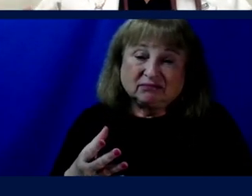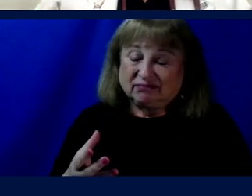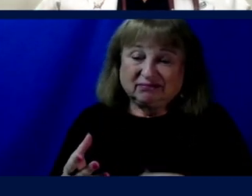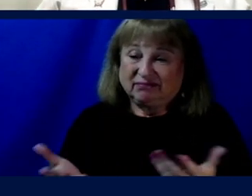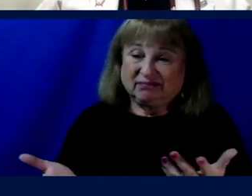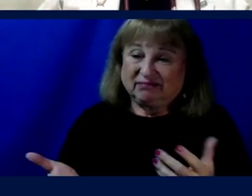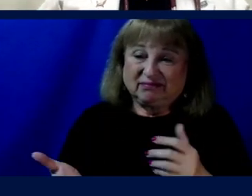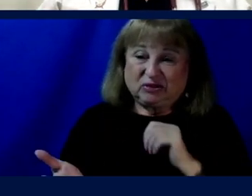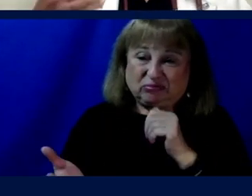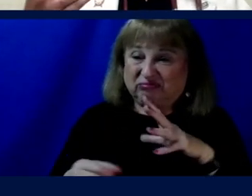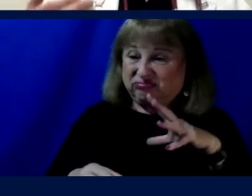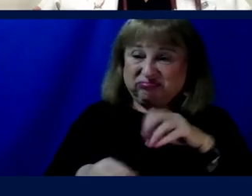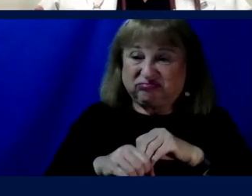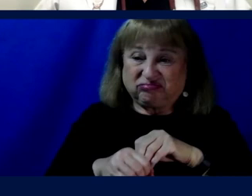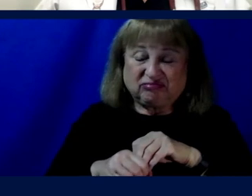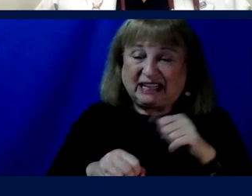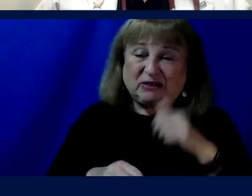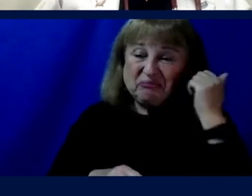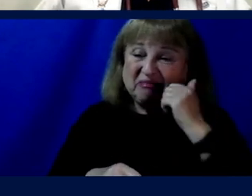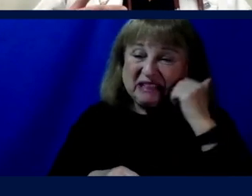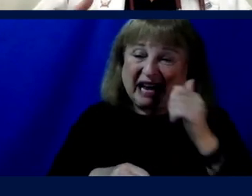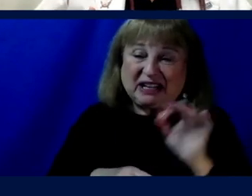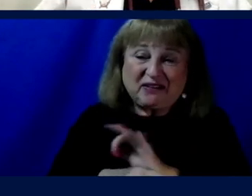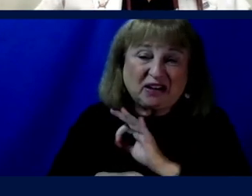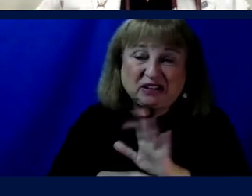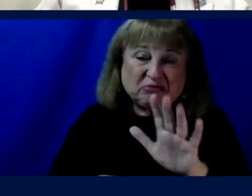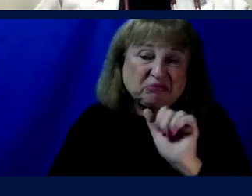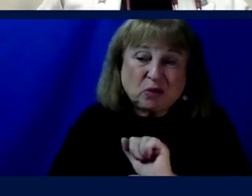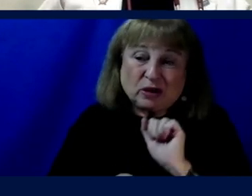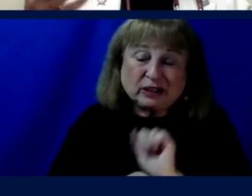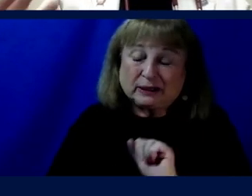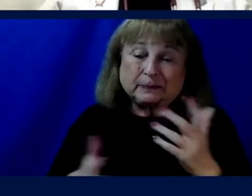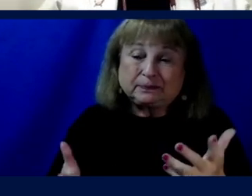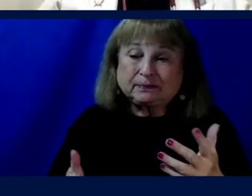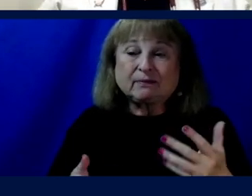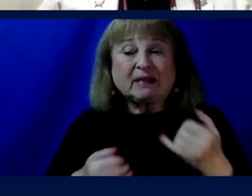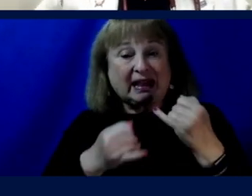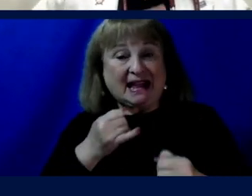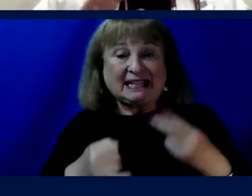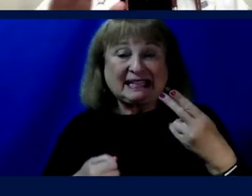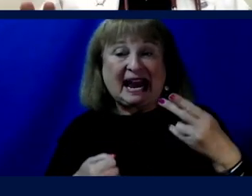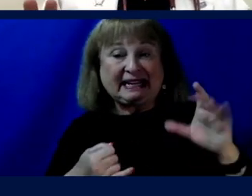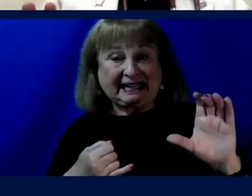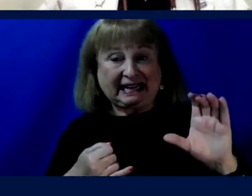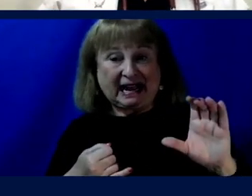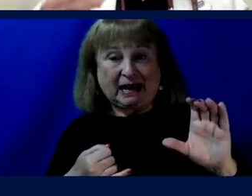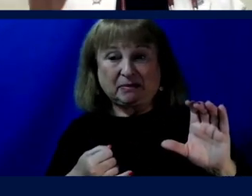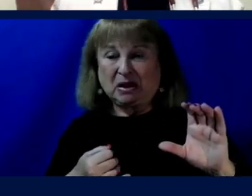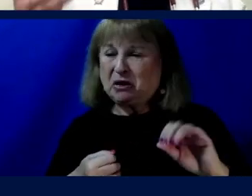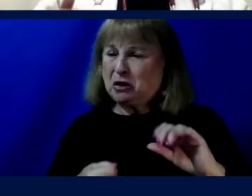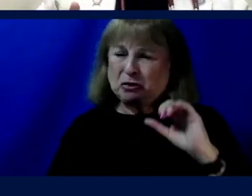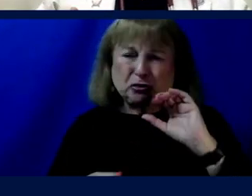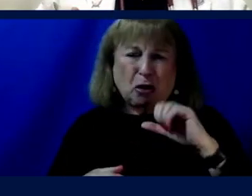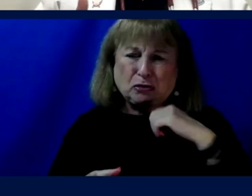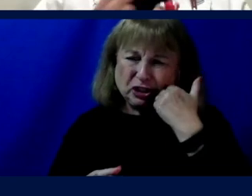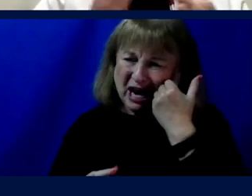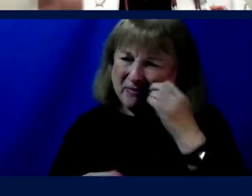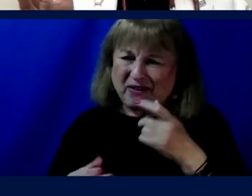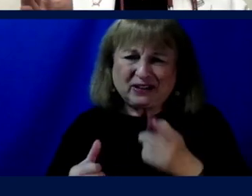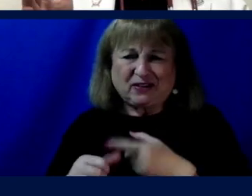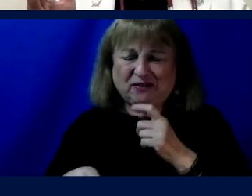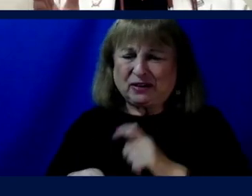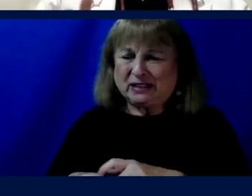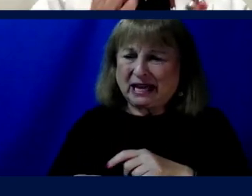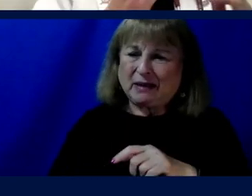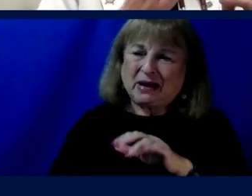in play in your daily function or your work function. And last is handicap. No shame in the game if this is the first time